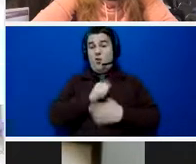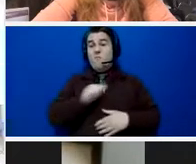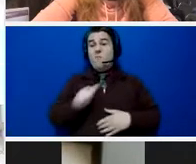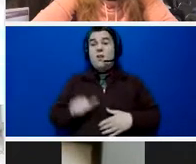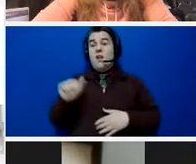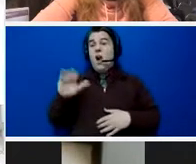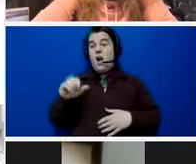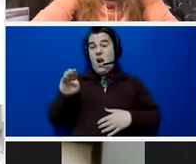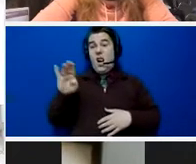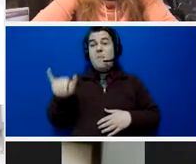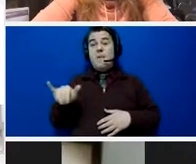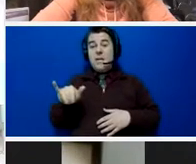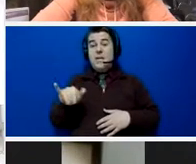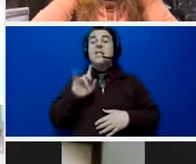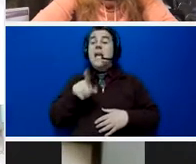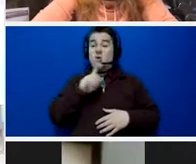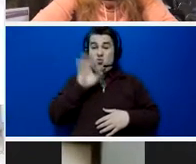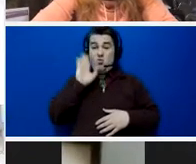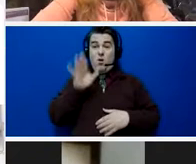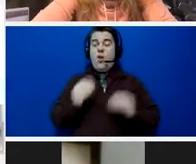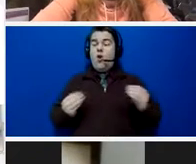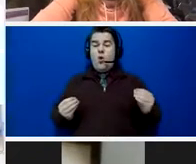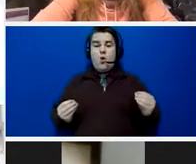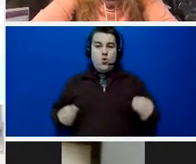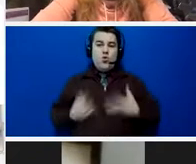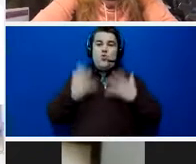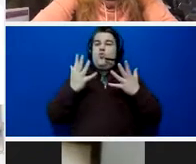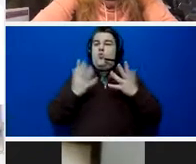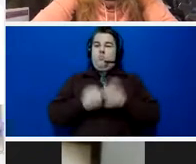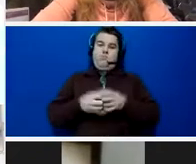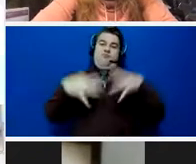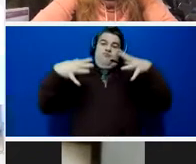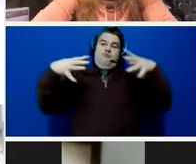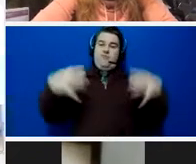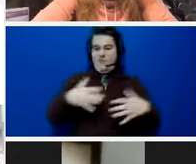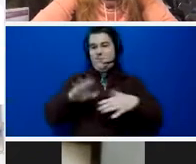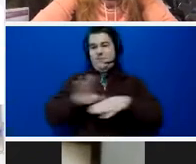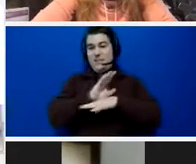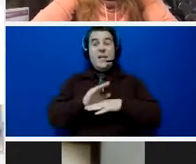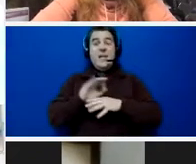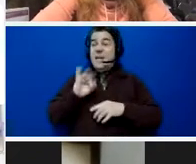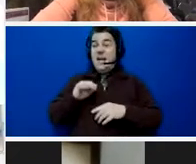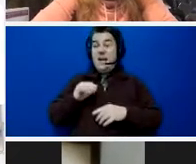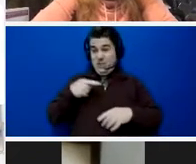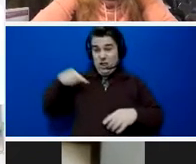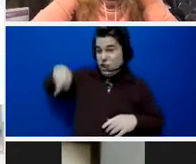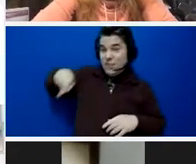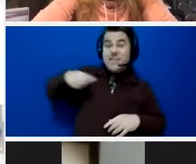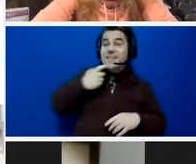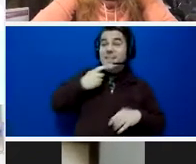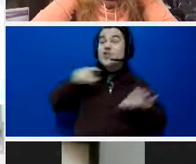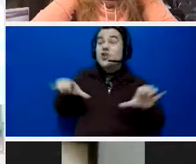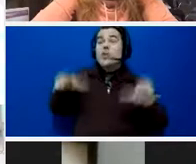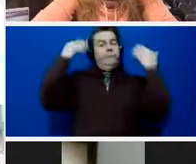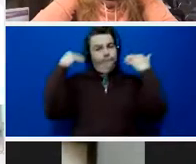is where you're going to flourish with your business. Basically, if GenVF says to do it, do it and your